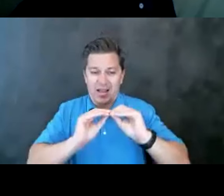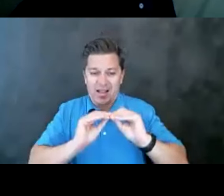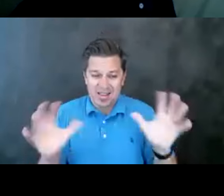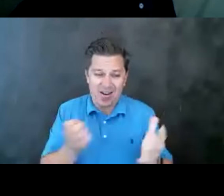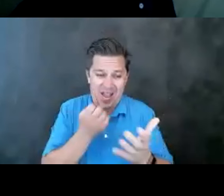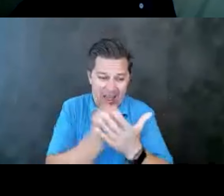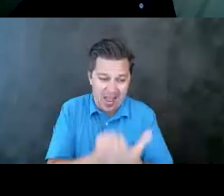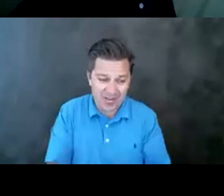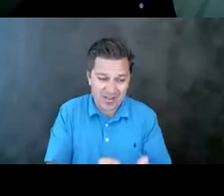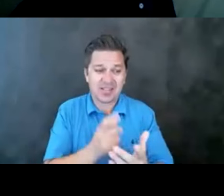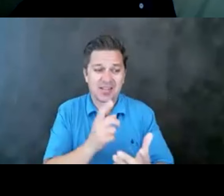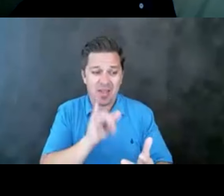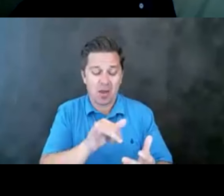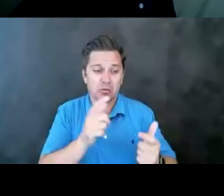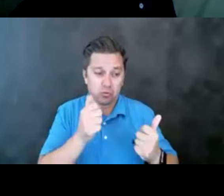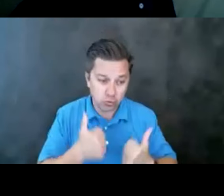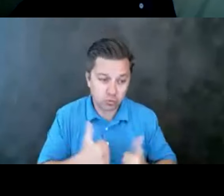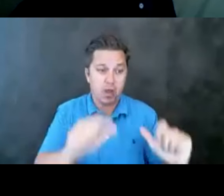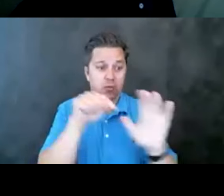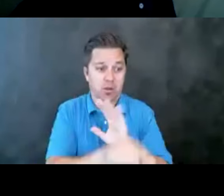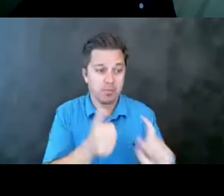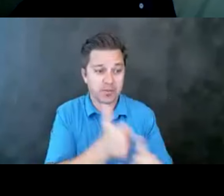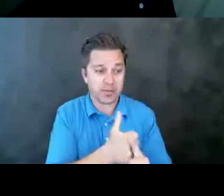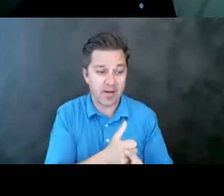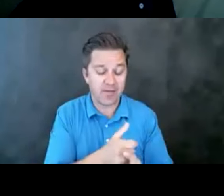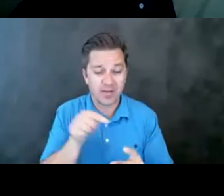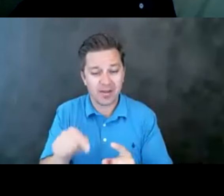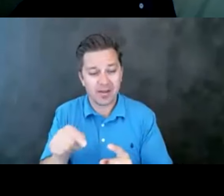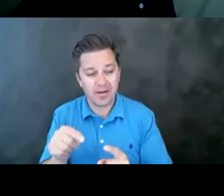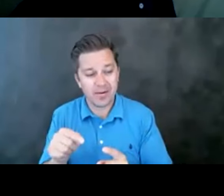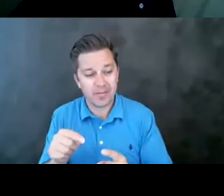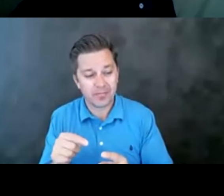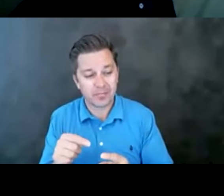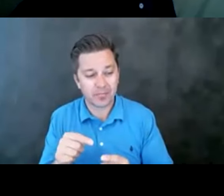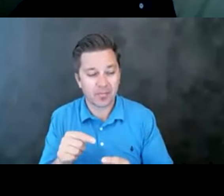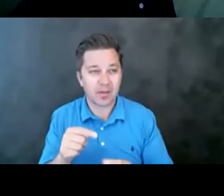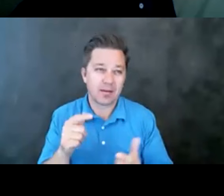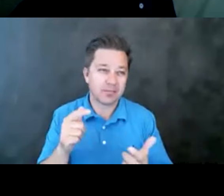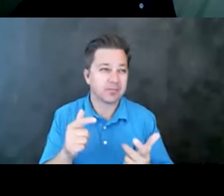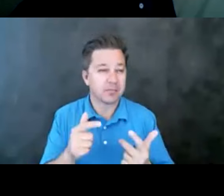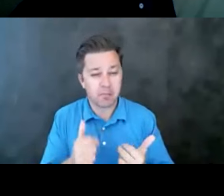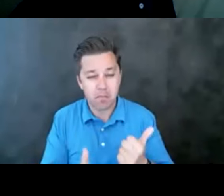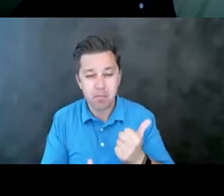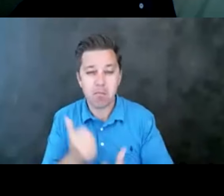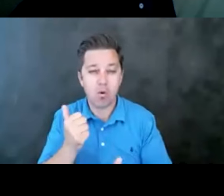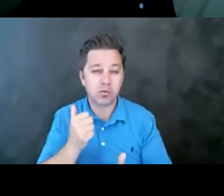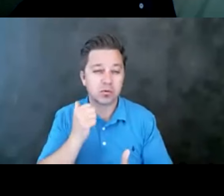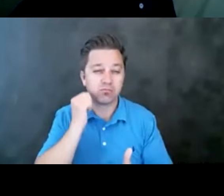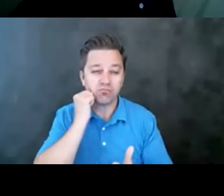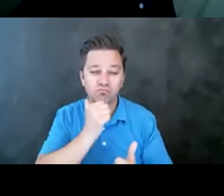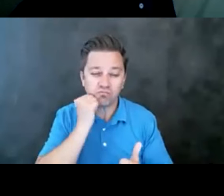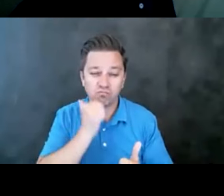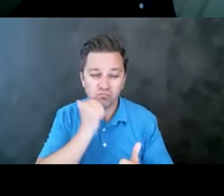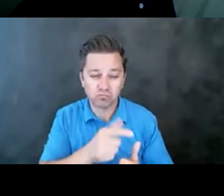intent for suicide, they are probably the most likely form of suicide attempt or means and methods that are to be